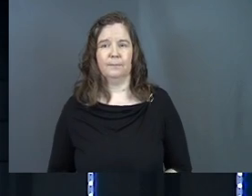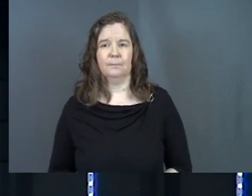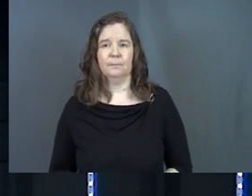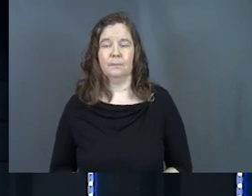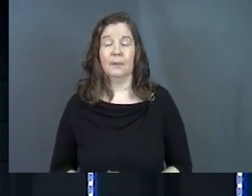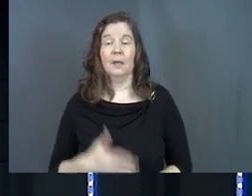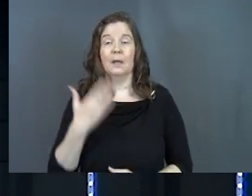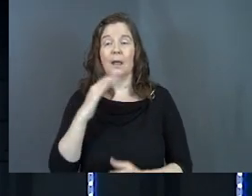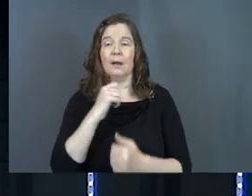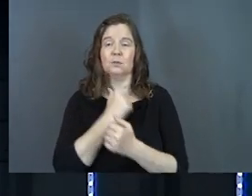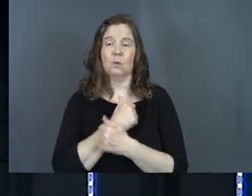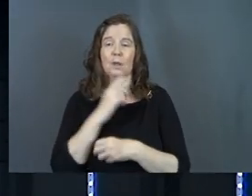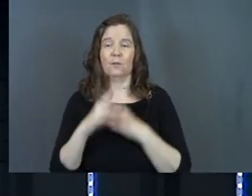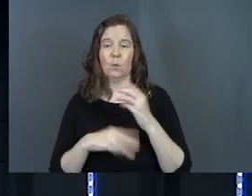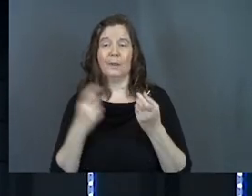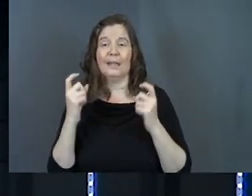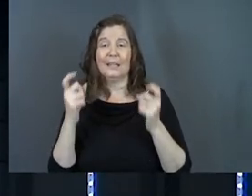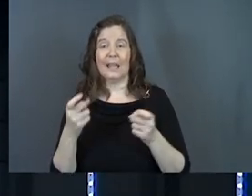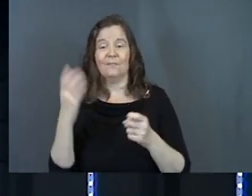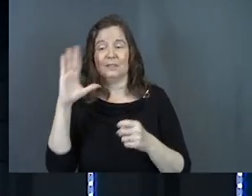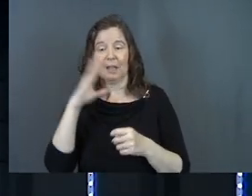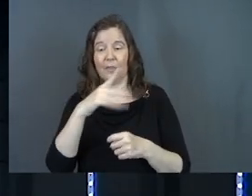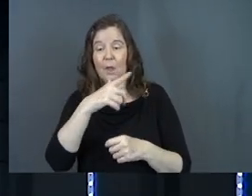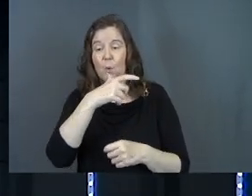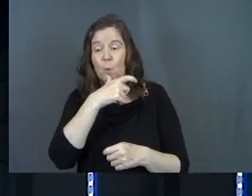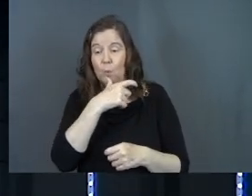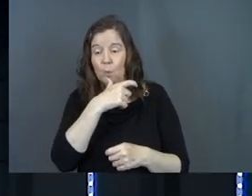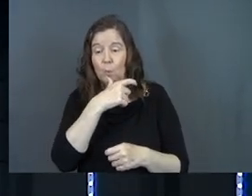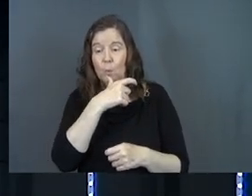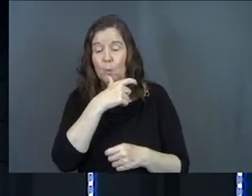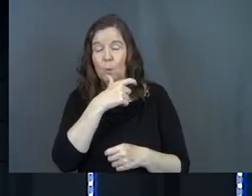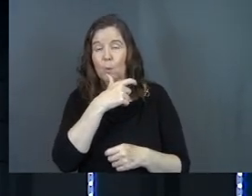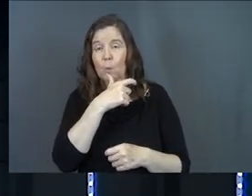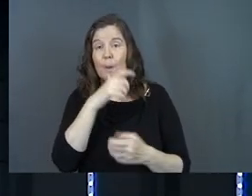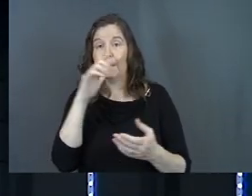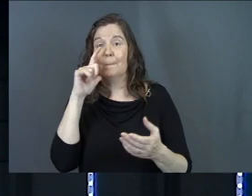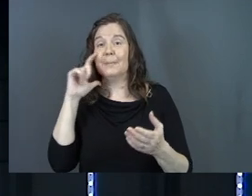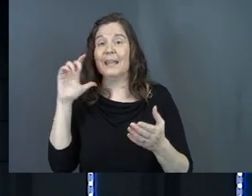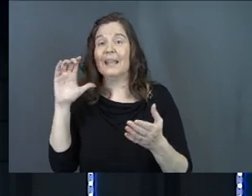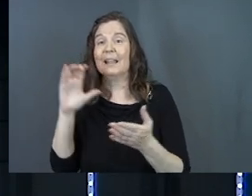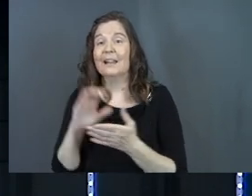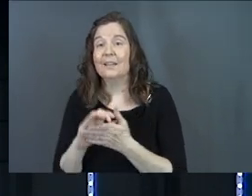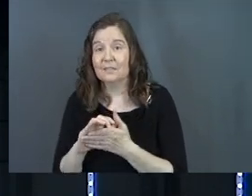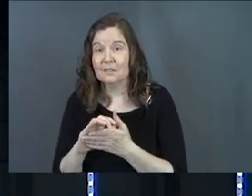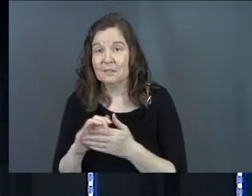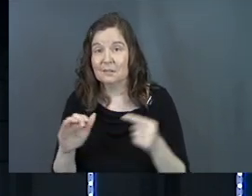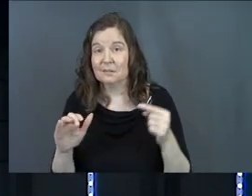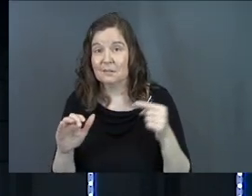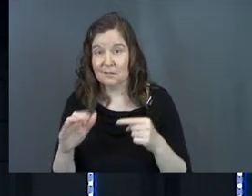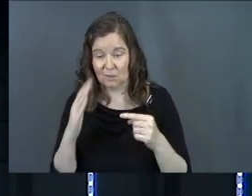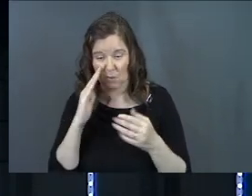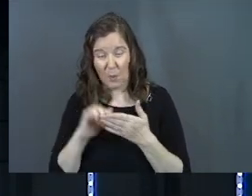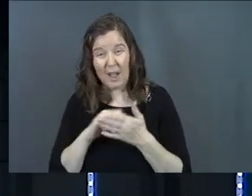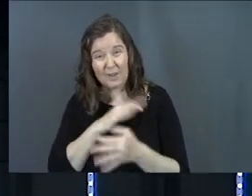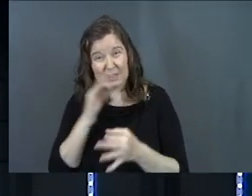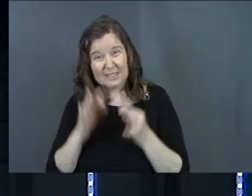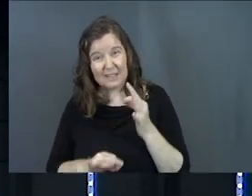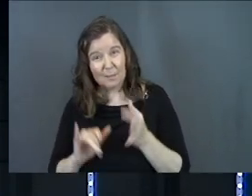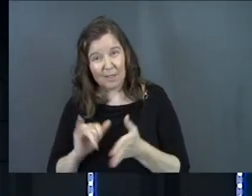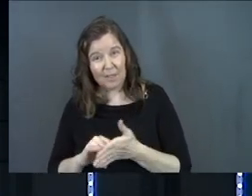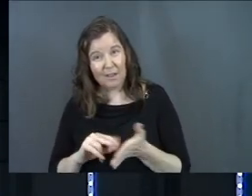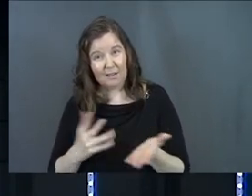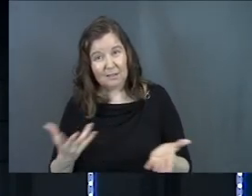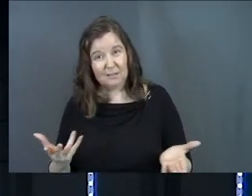God so loved the world, he gave his only son that whoever believes, believes. know how simple